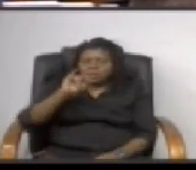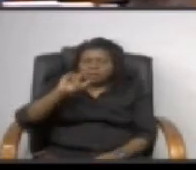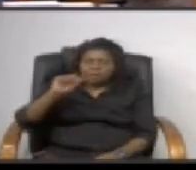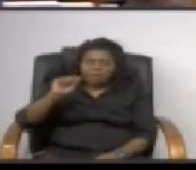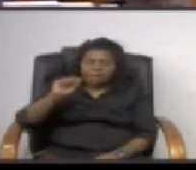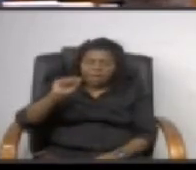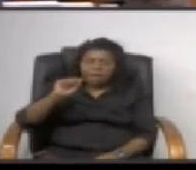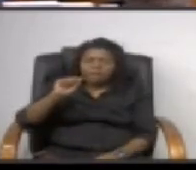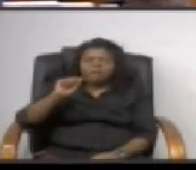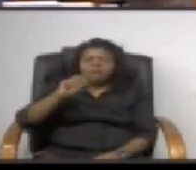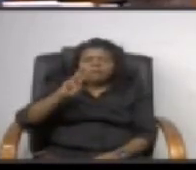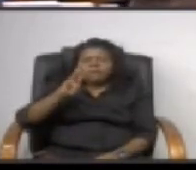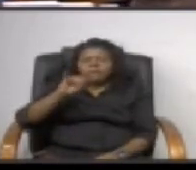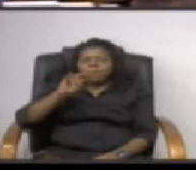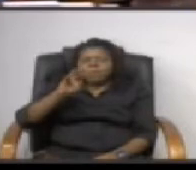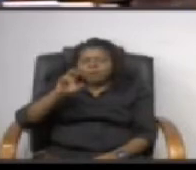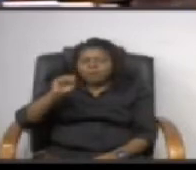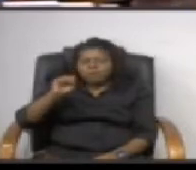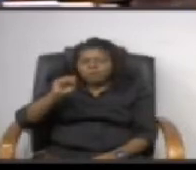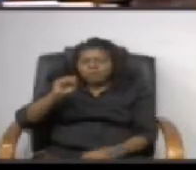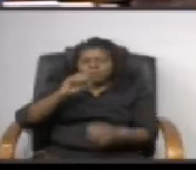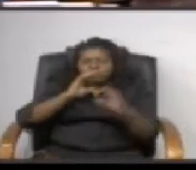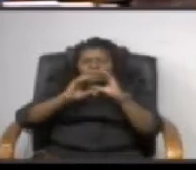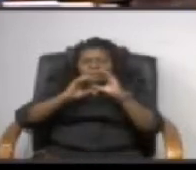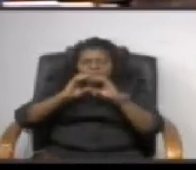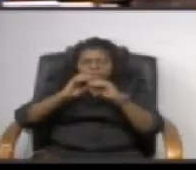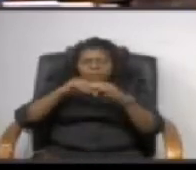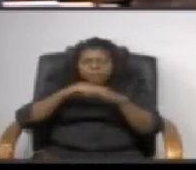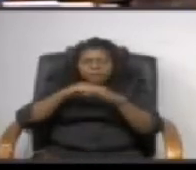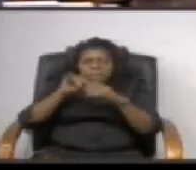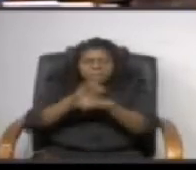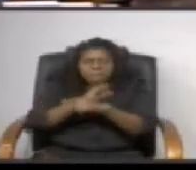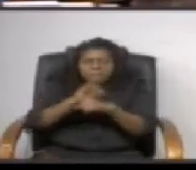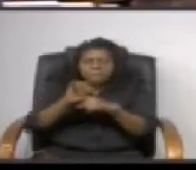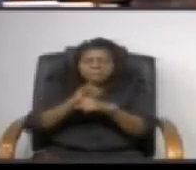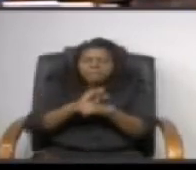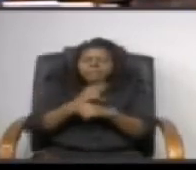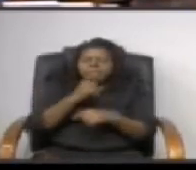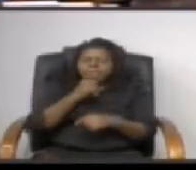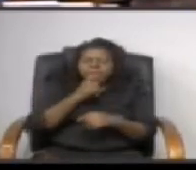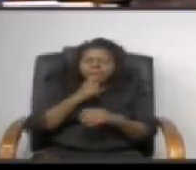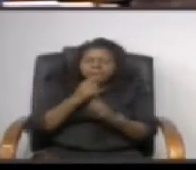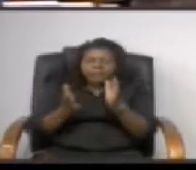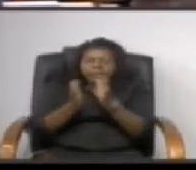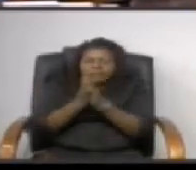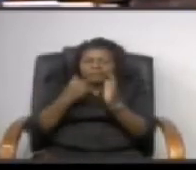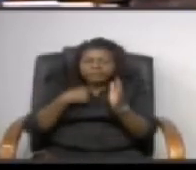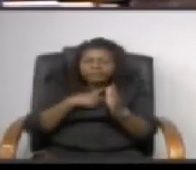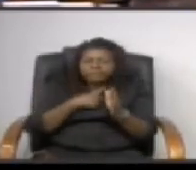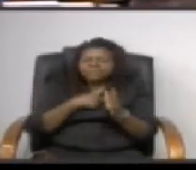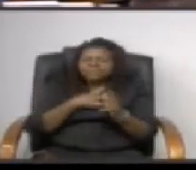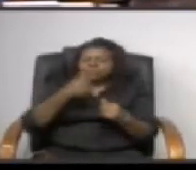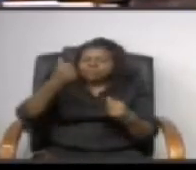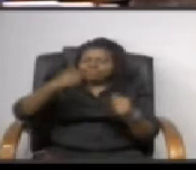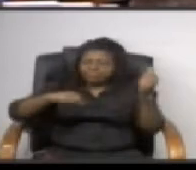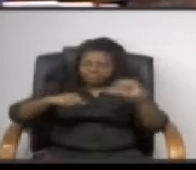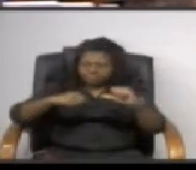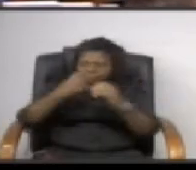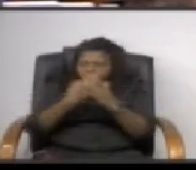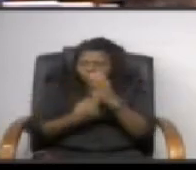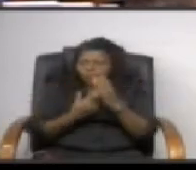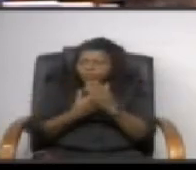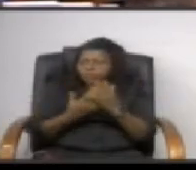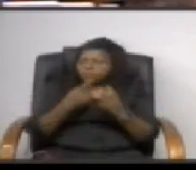which is the trade association for the wireless communication industry who obviously was asking us to oppose both items uh